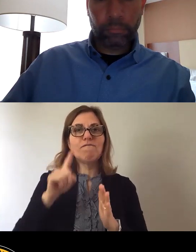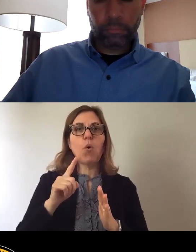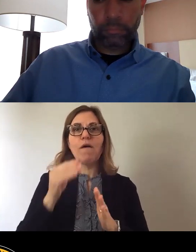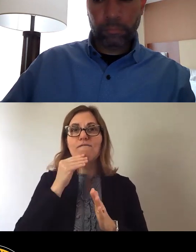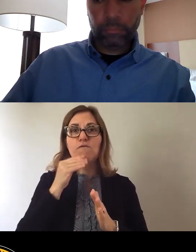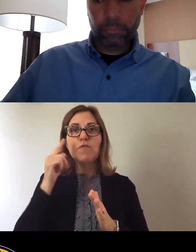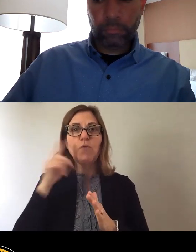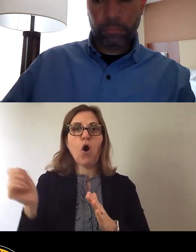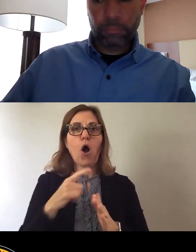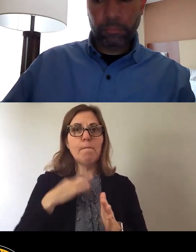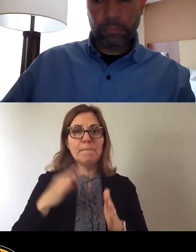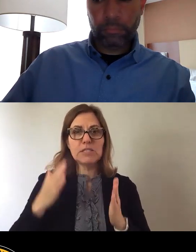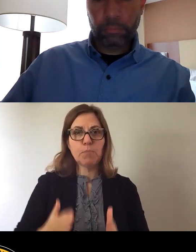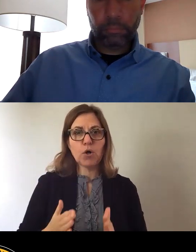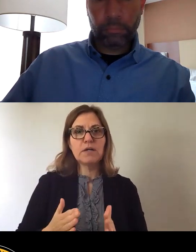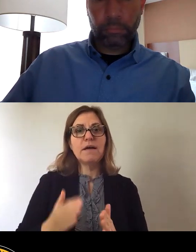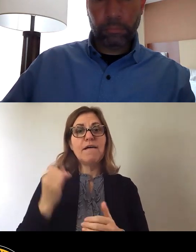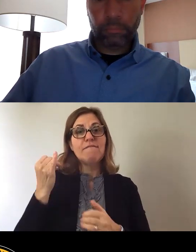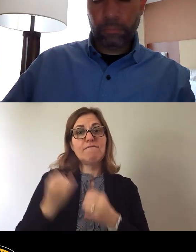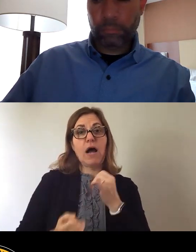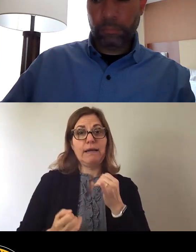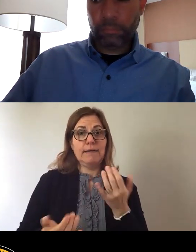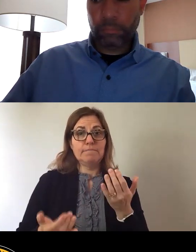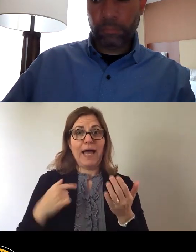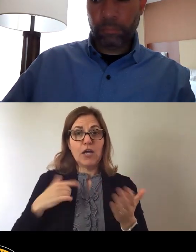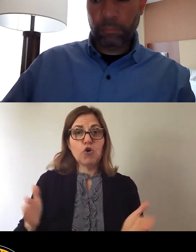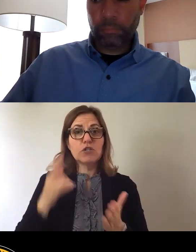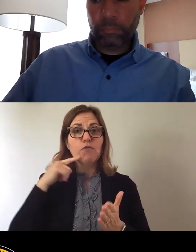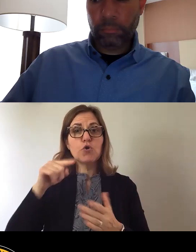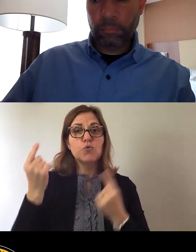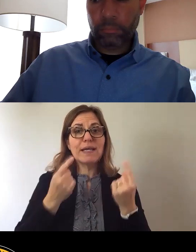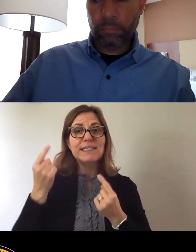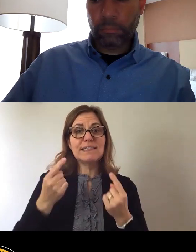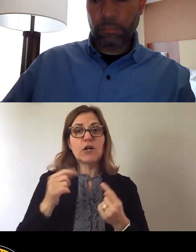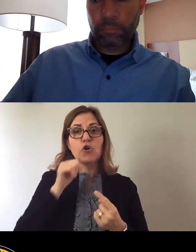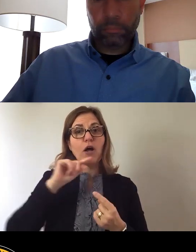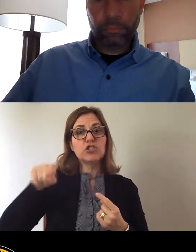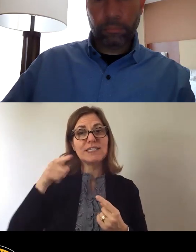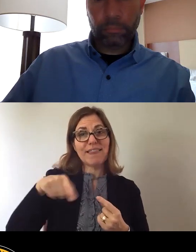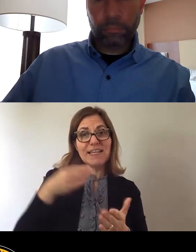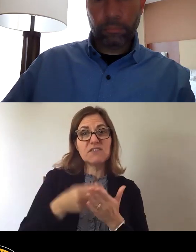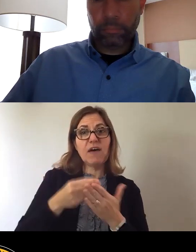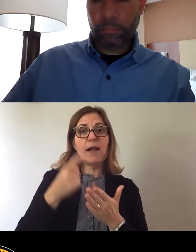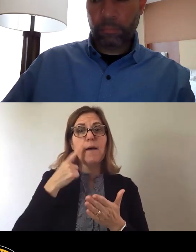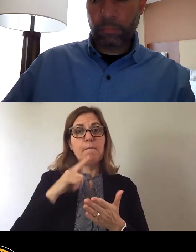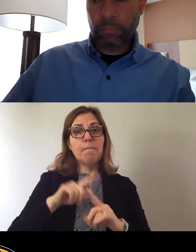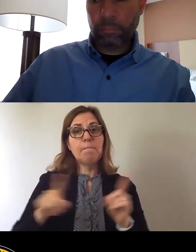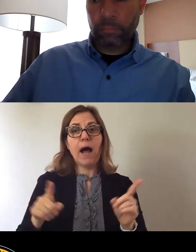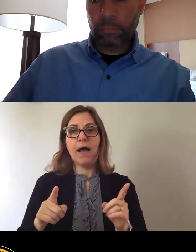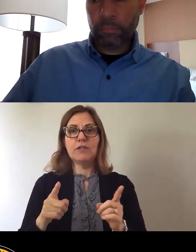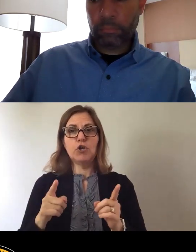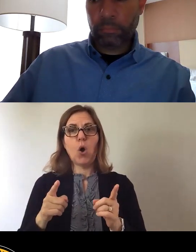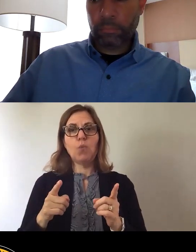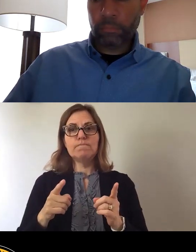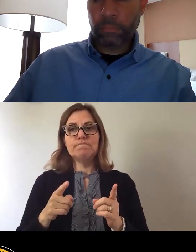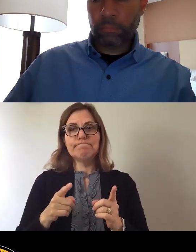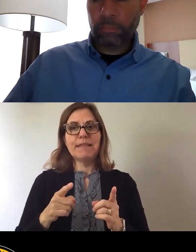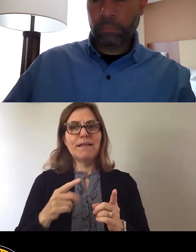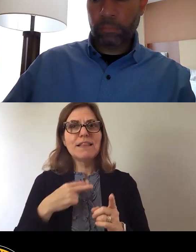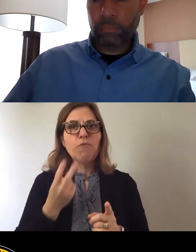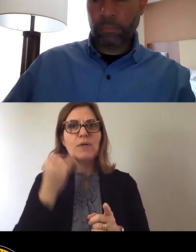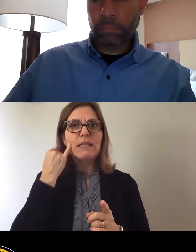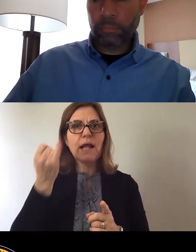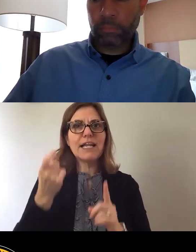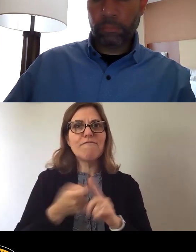only this fund in the final allocations for the American Rescue Plan, but also the voices and ideas of others who have spoken here today. There's no need to